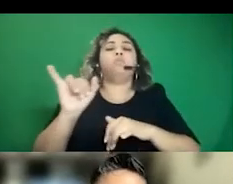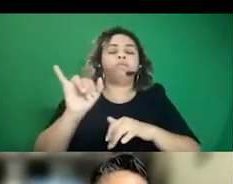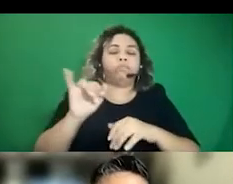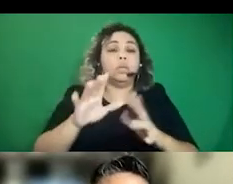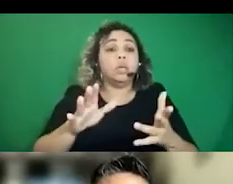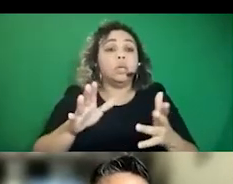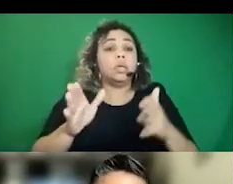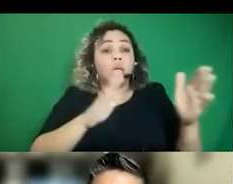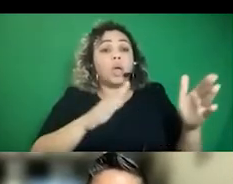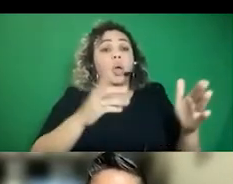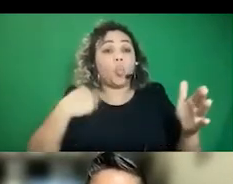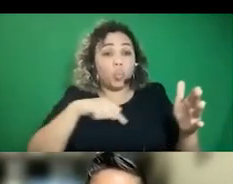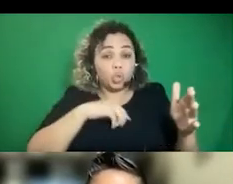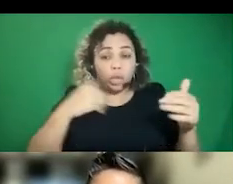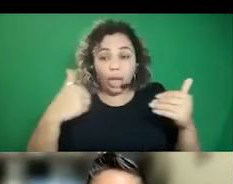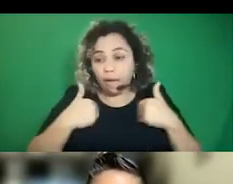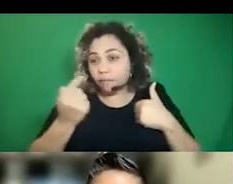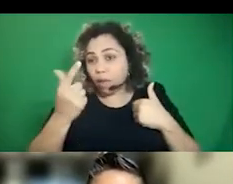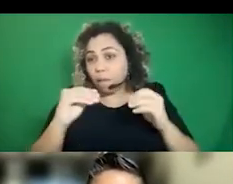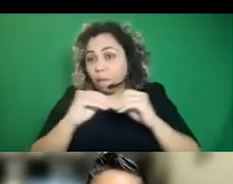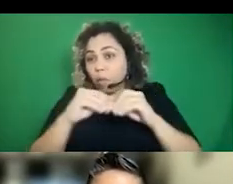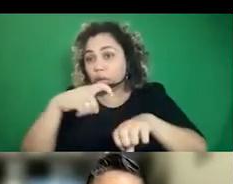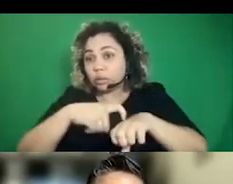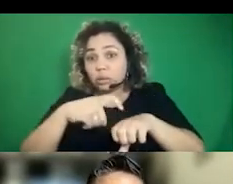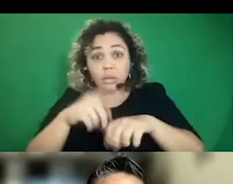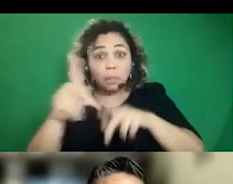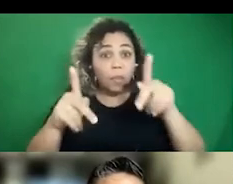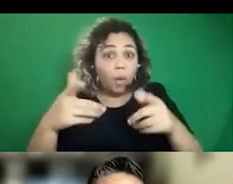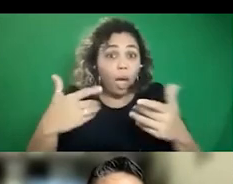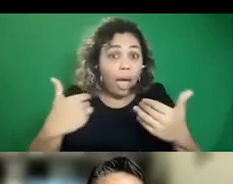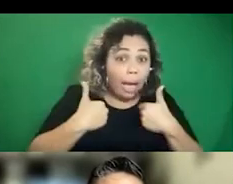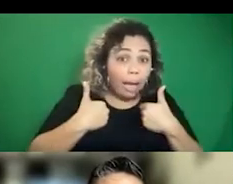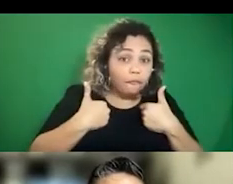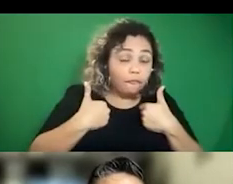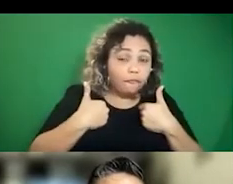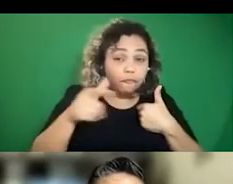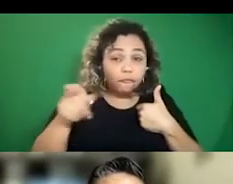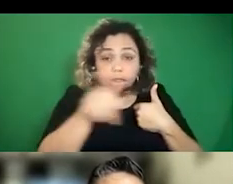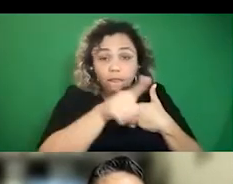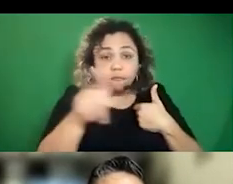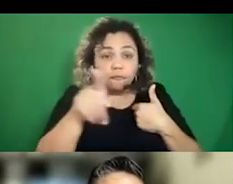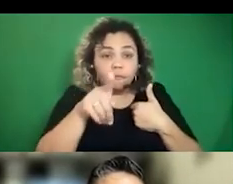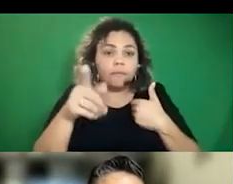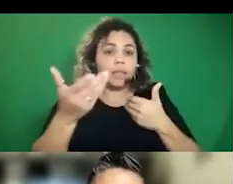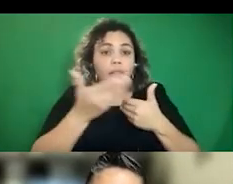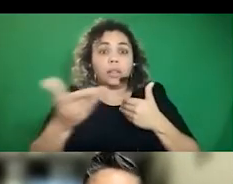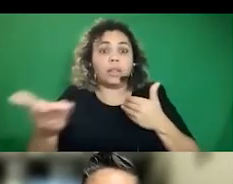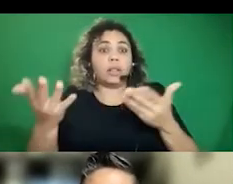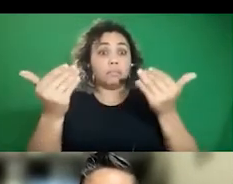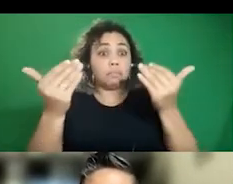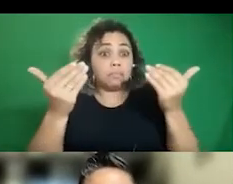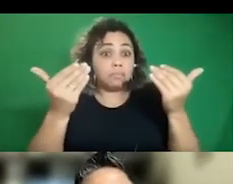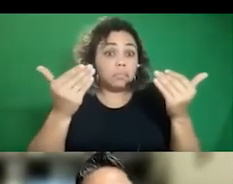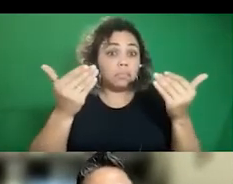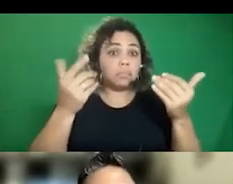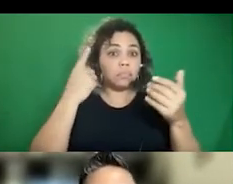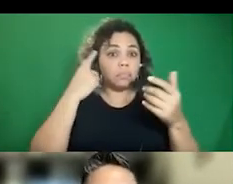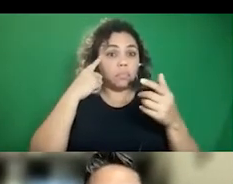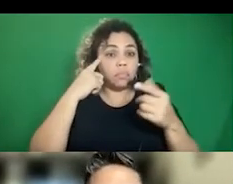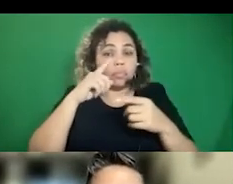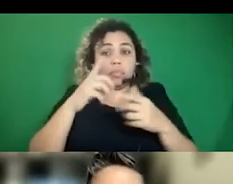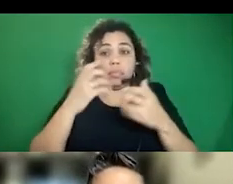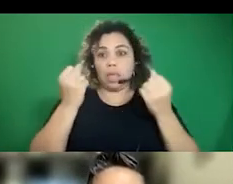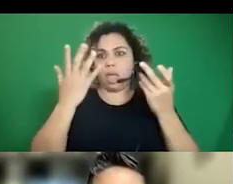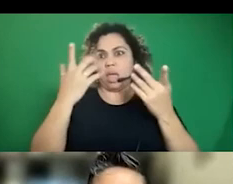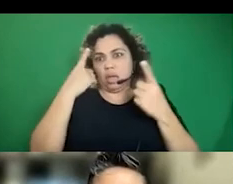but yeah, we do have, um, a little bit of time. So if folks have, um, things that are coming up around, like, there was so much